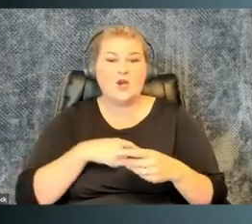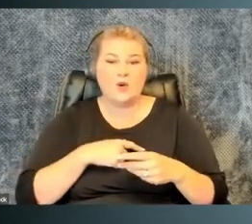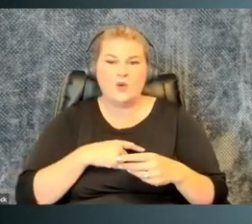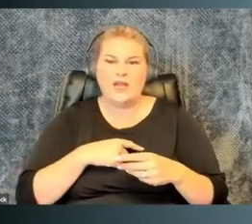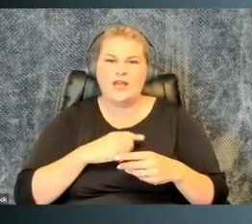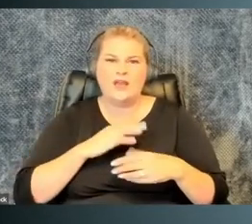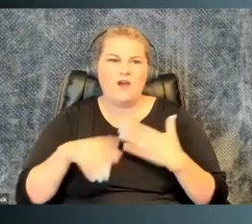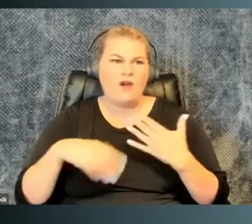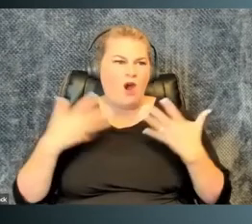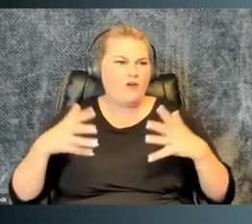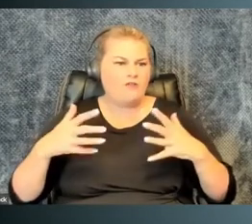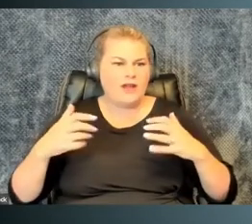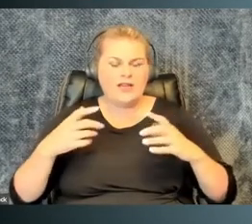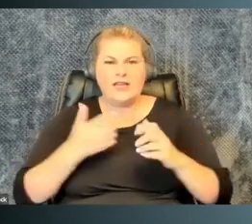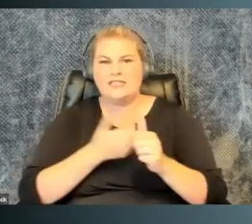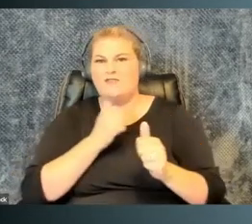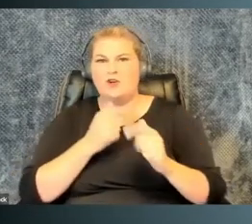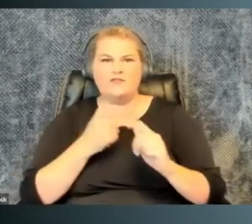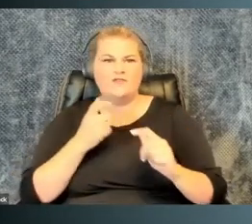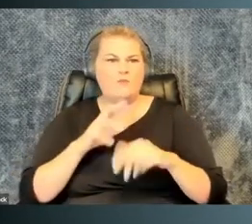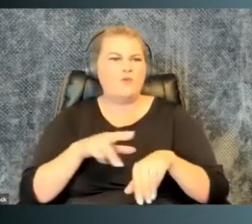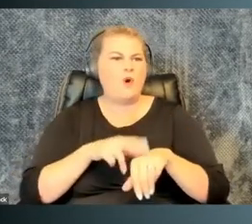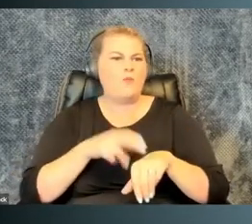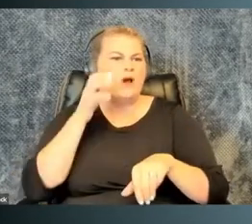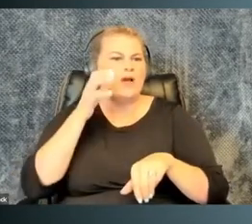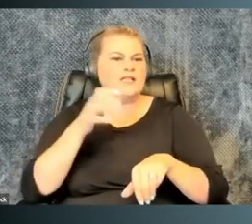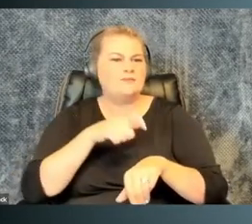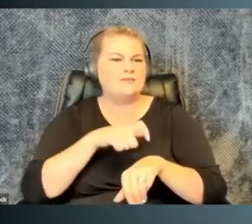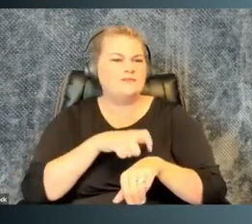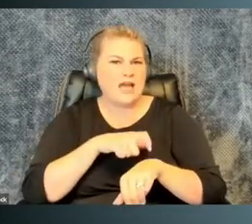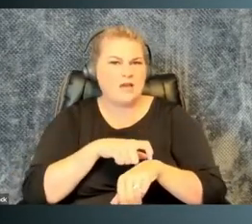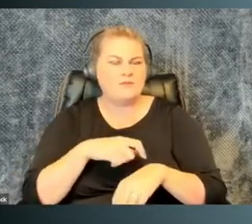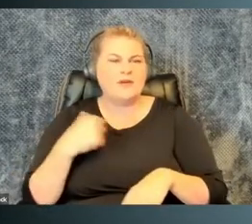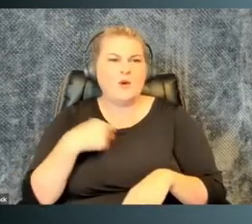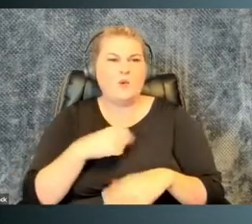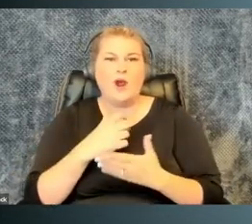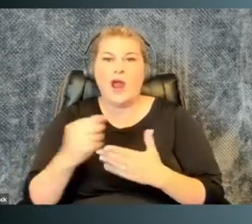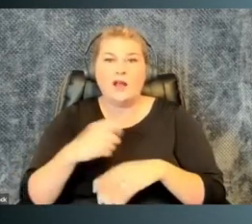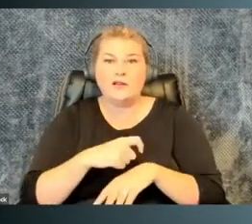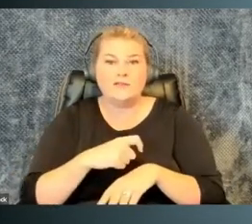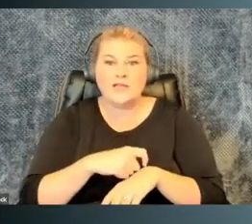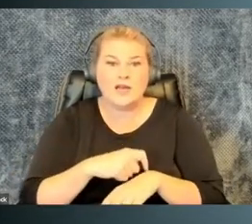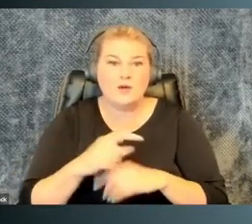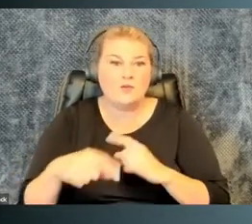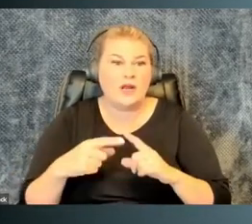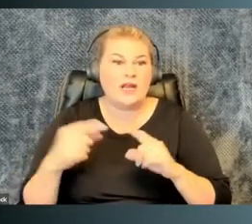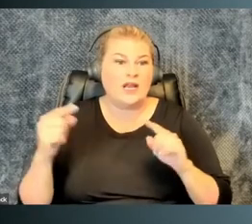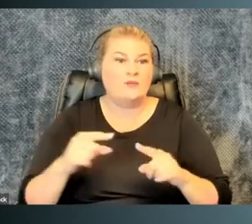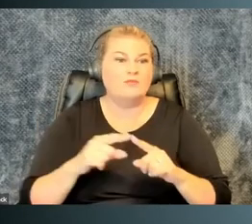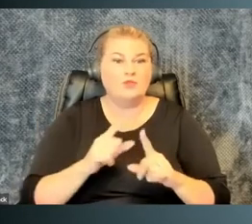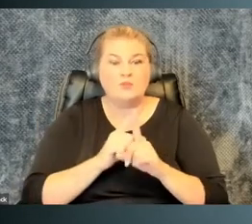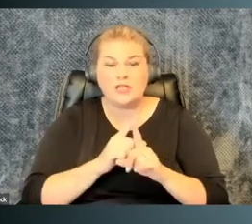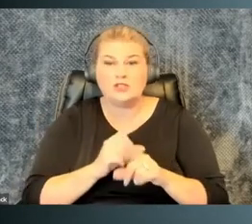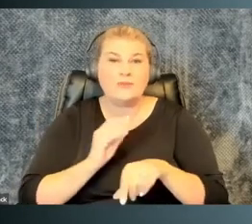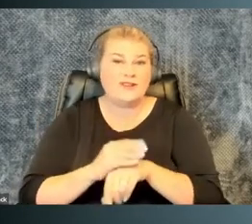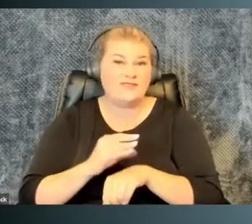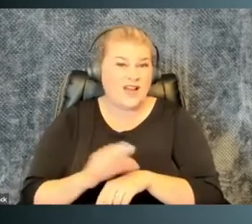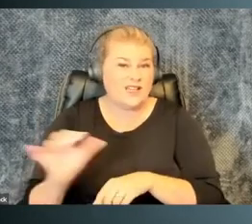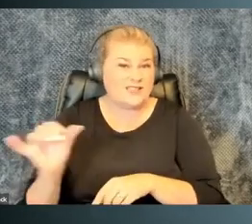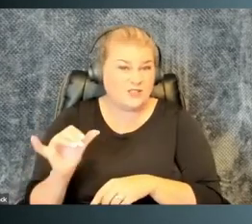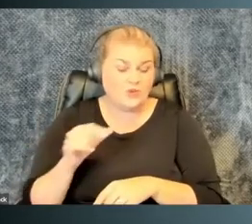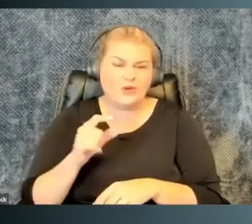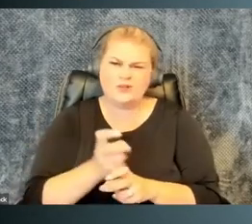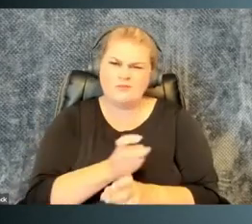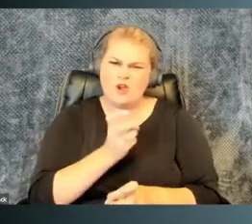and crip space that we already diverge from normal constructs of time. We're out of time even when it comes to mentorship